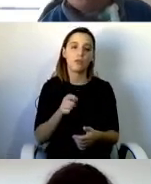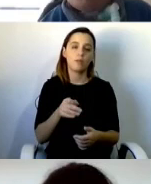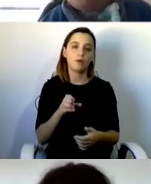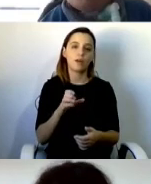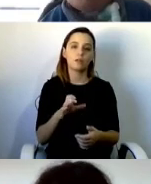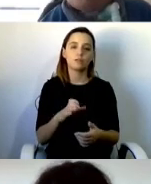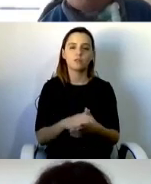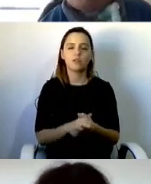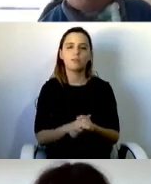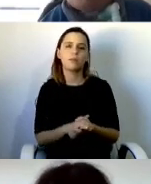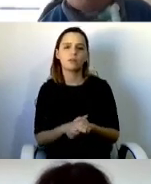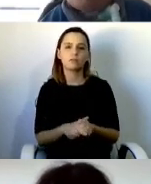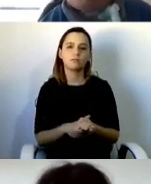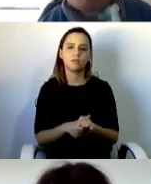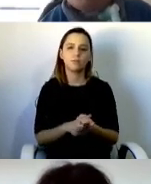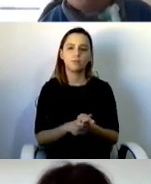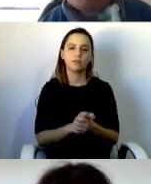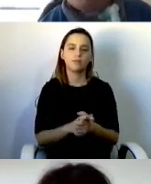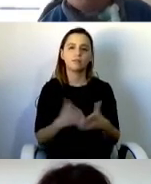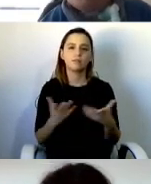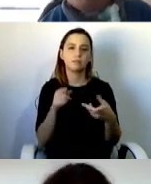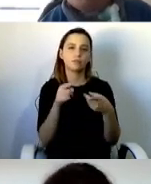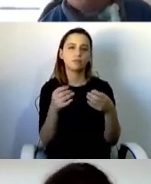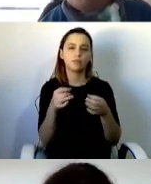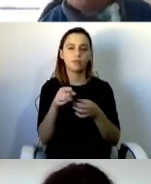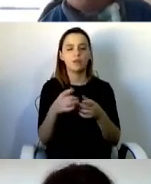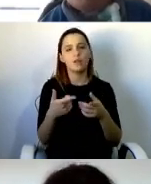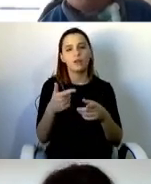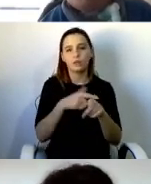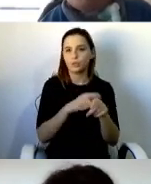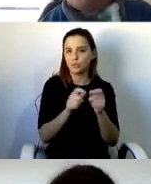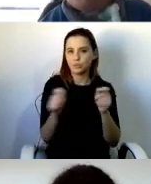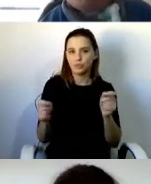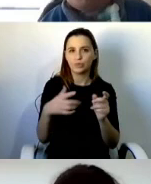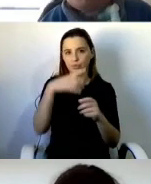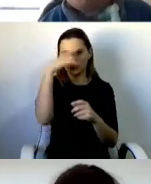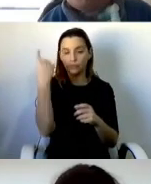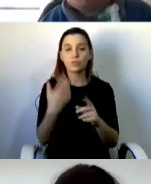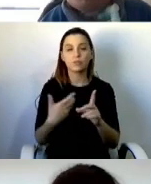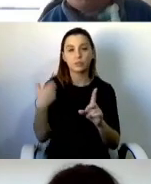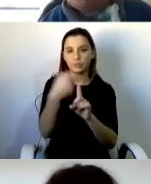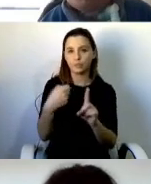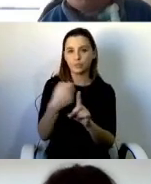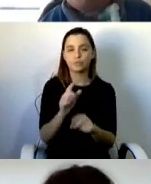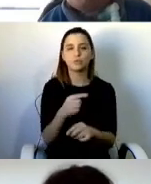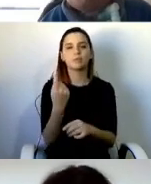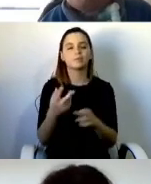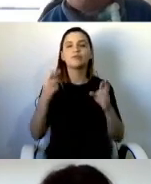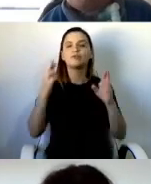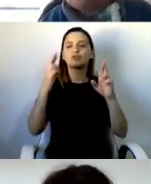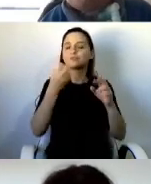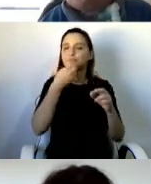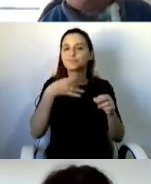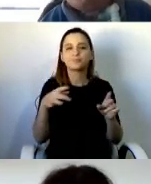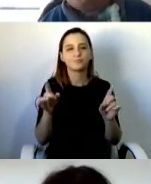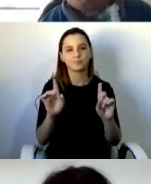In these difficult times, the fight goes on. We mustn't lose hope, we mustn't lose sight